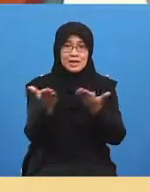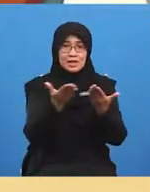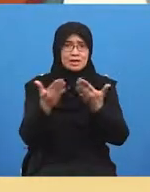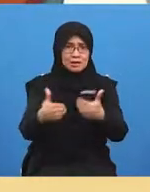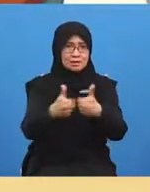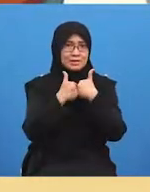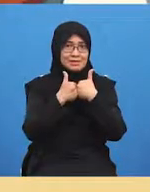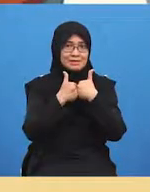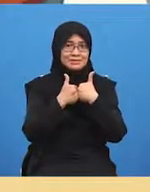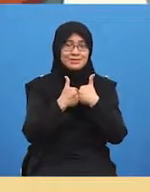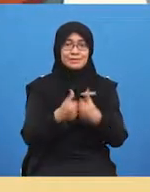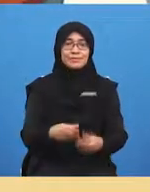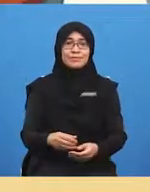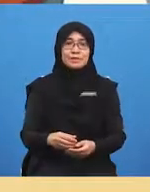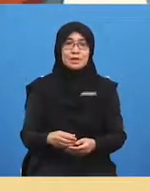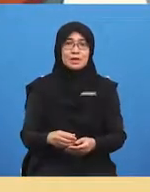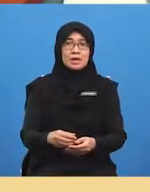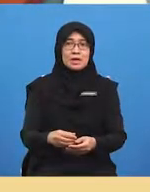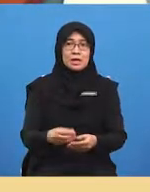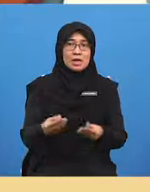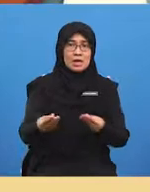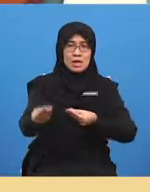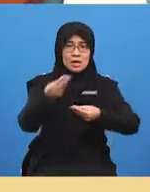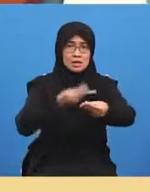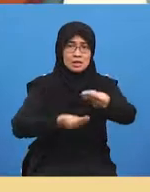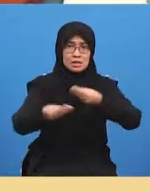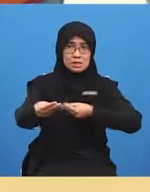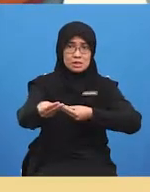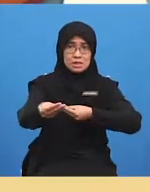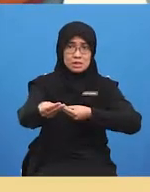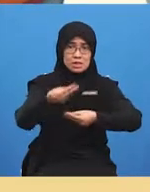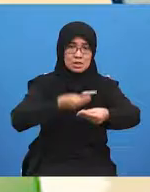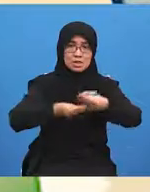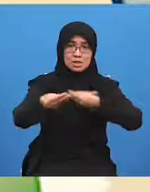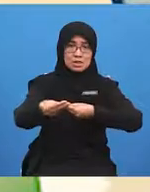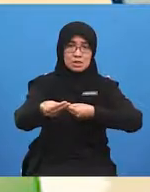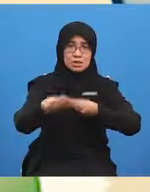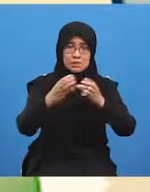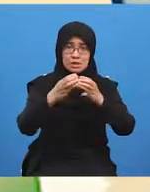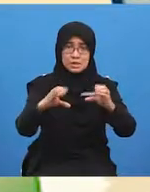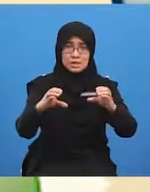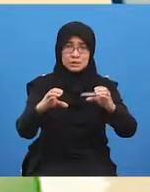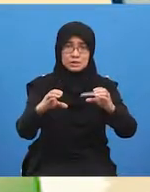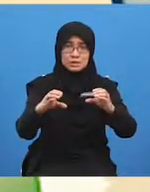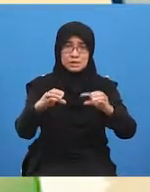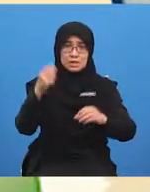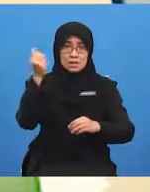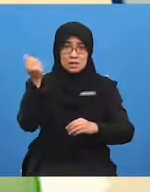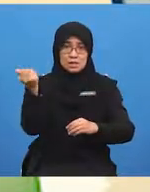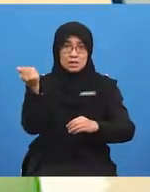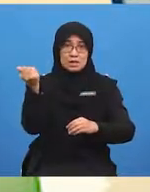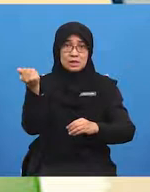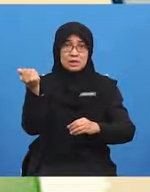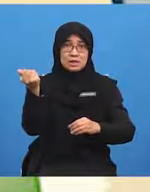challenge we are going to swap the eggs into the other hands now since we swap our hands